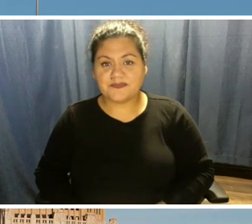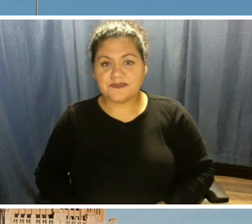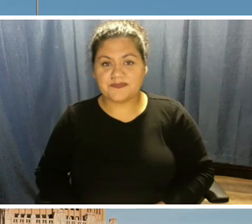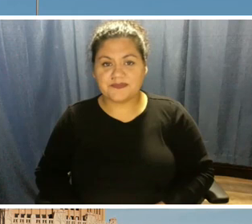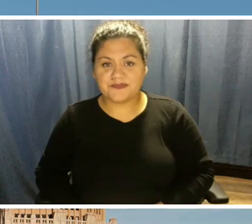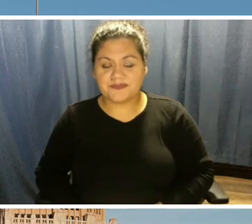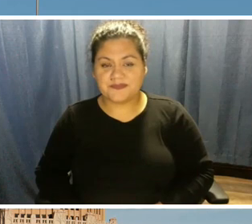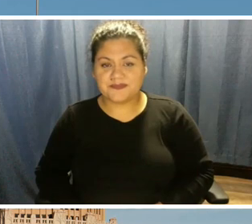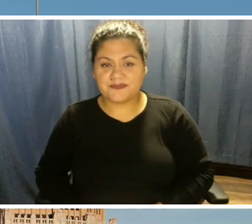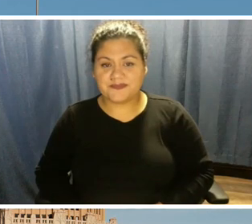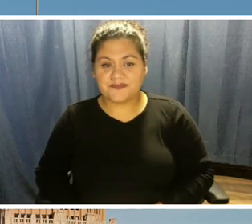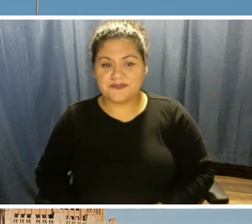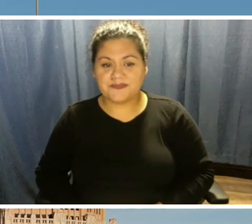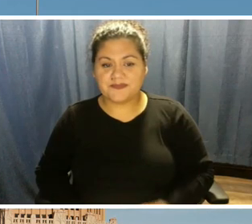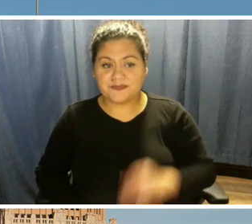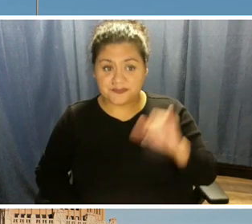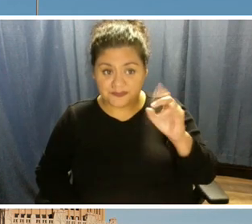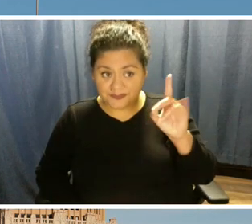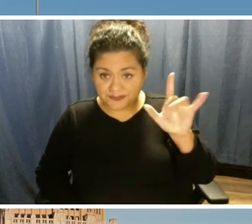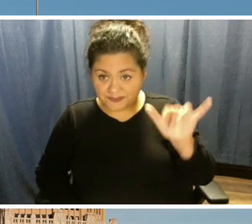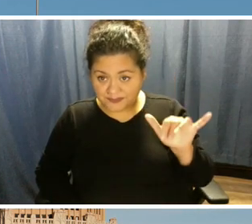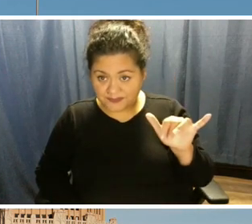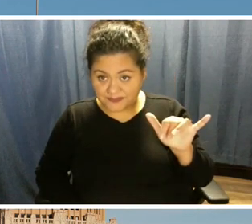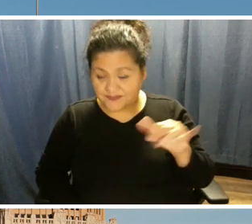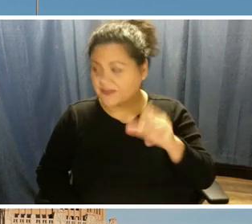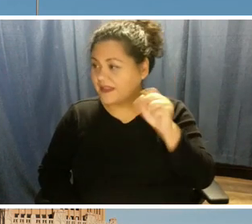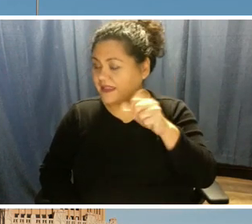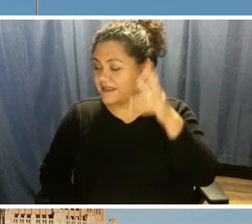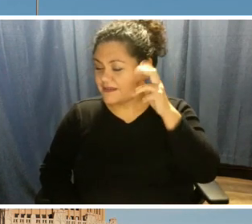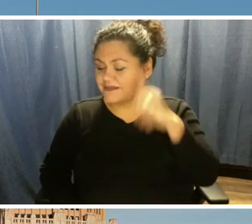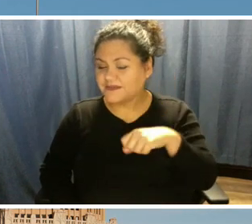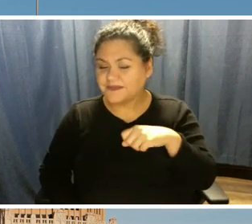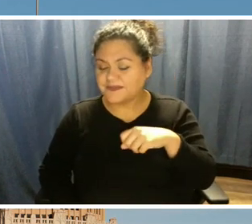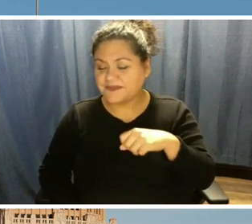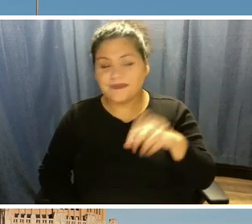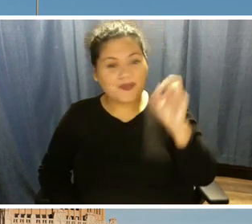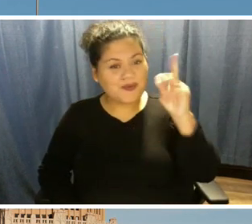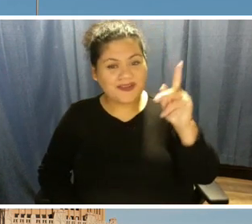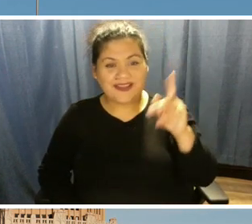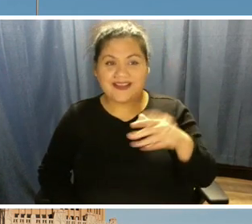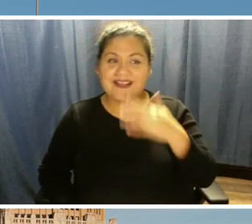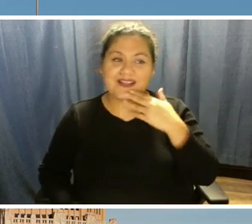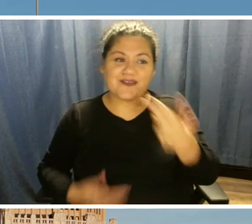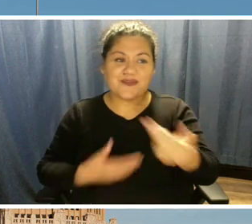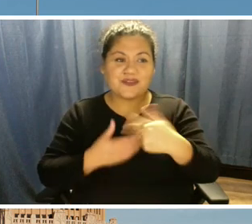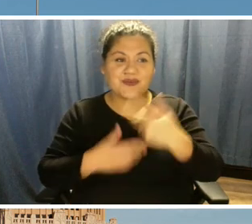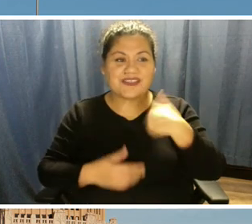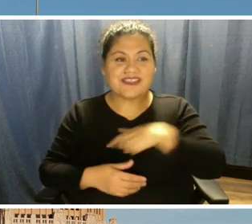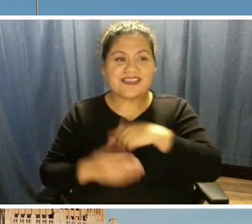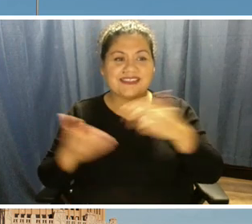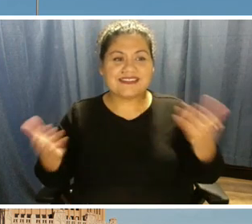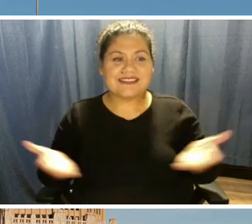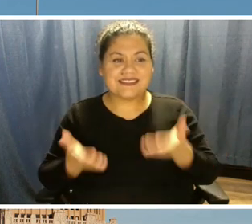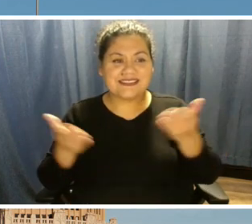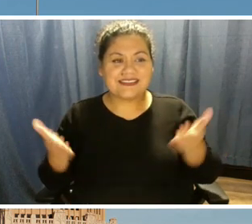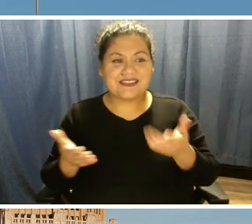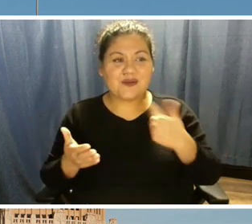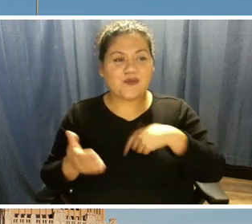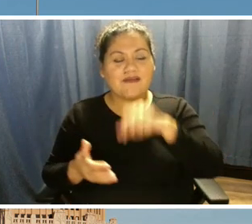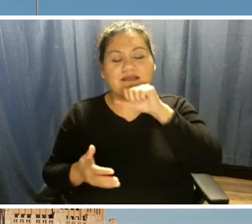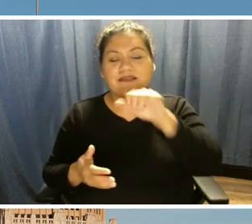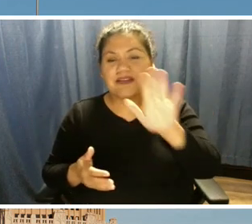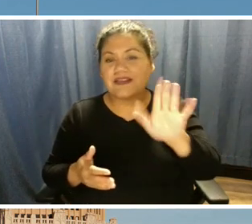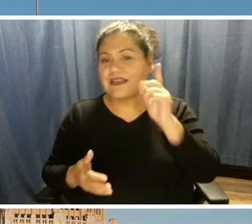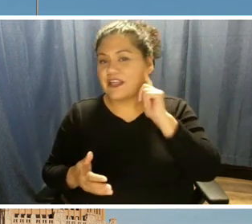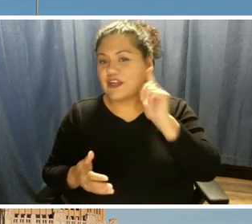Judy? Yeah. All right, ma'am. Thank you for joining us. You're on the line. We'd love to hear your question.